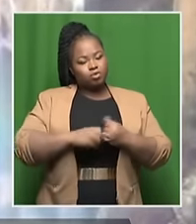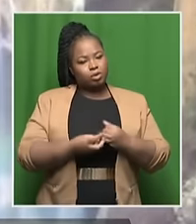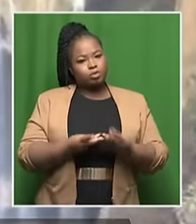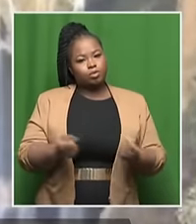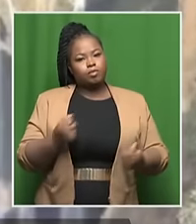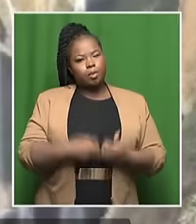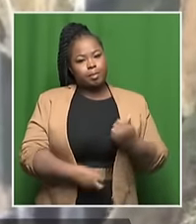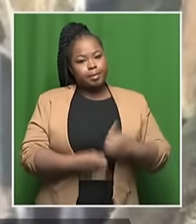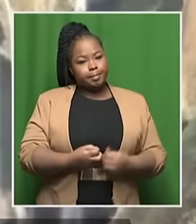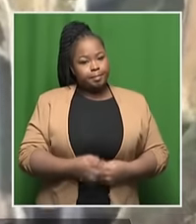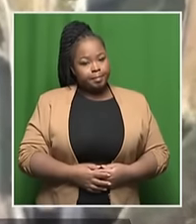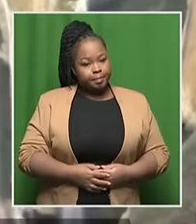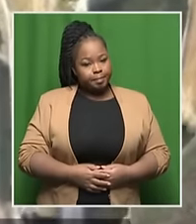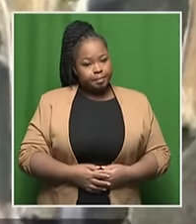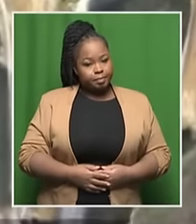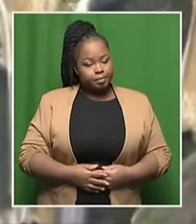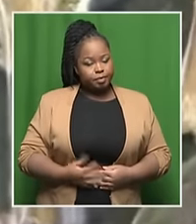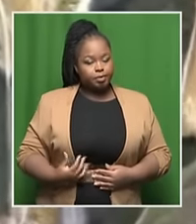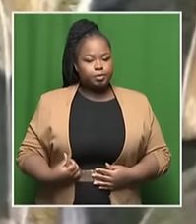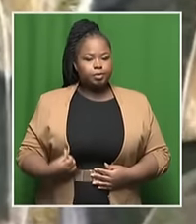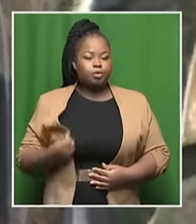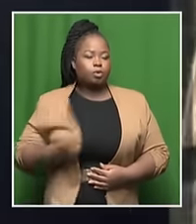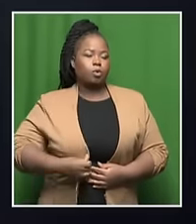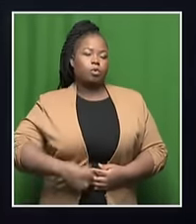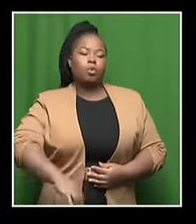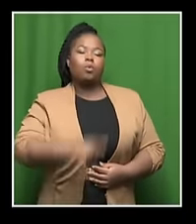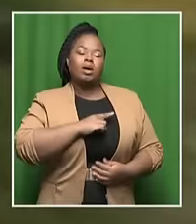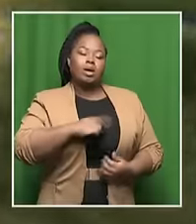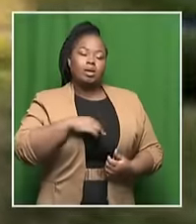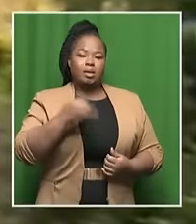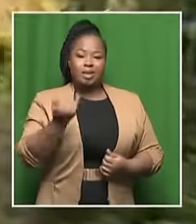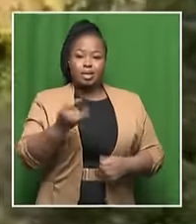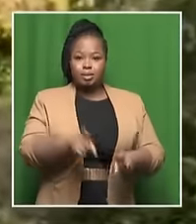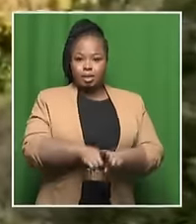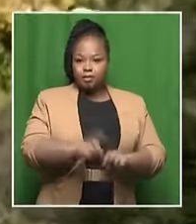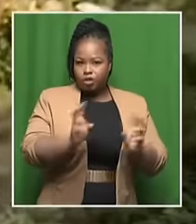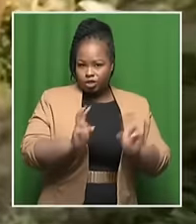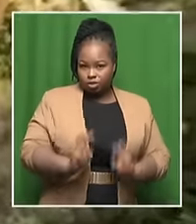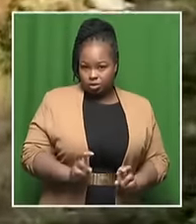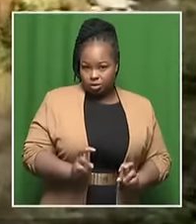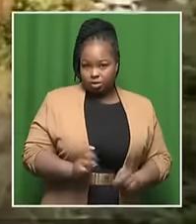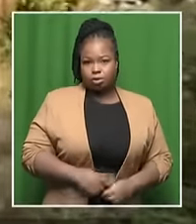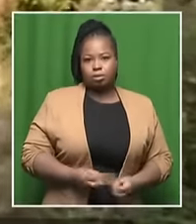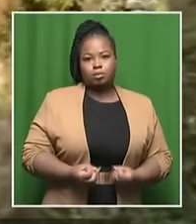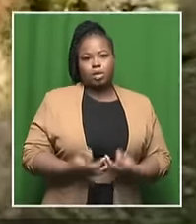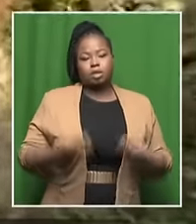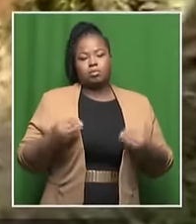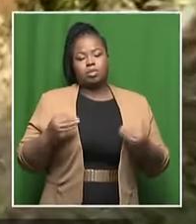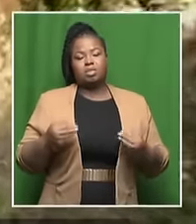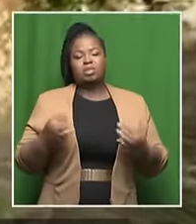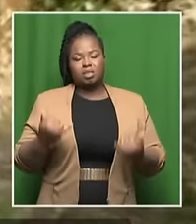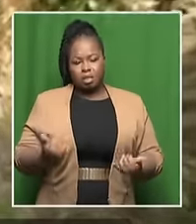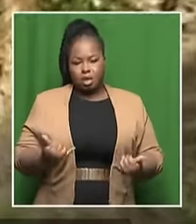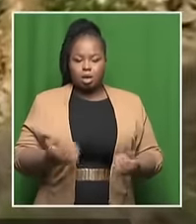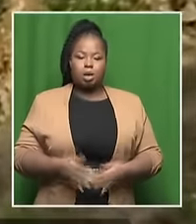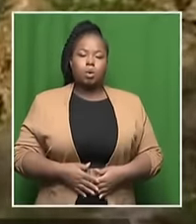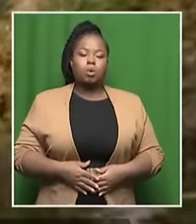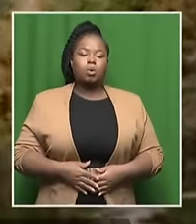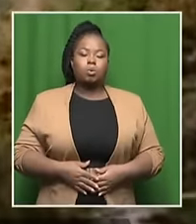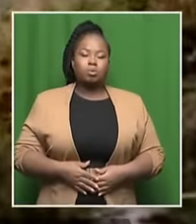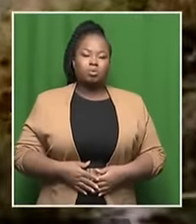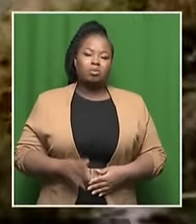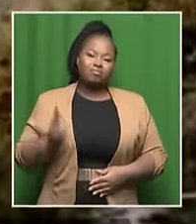problem? Are you talking kind of like we saw the electricity crisis, we saw what happened, so many businesses have taken their lives